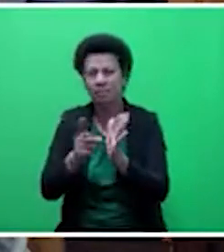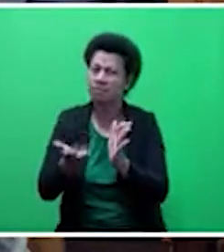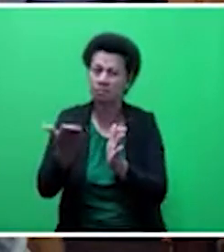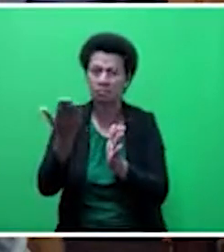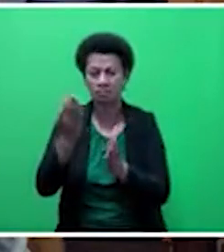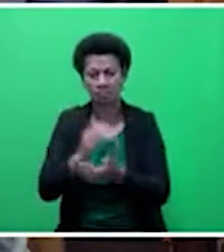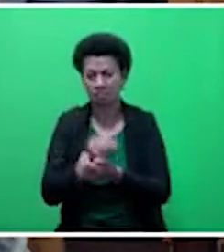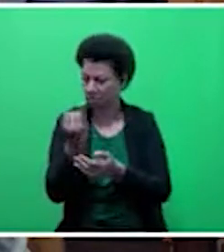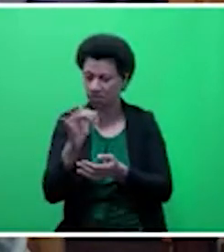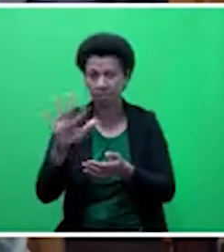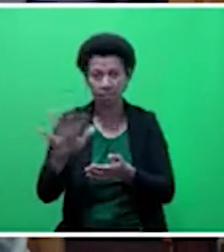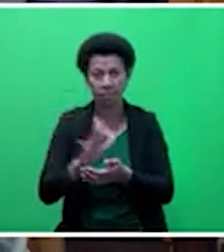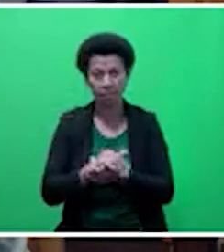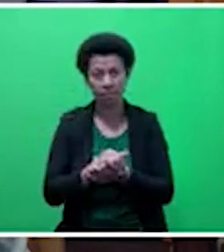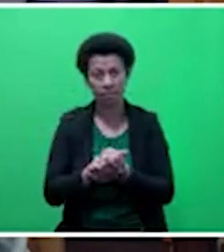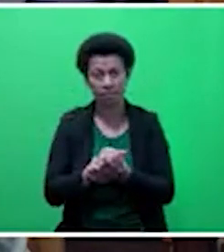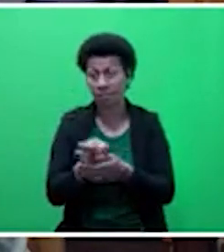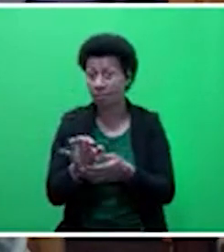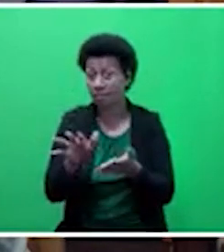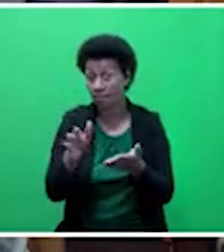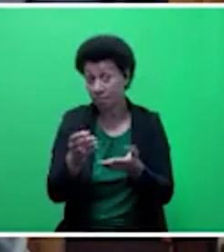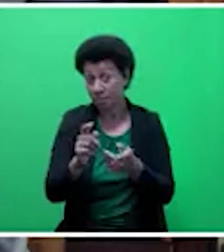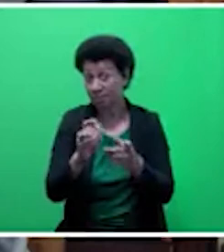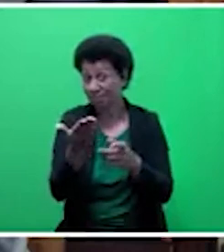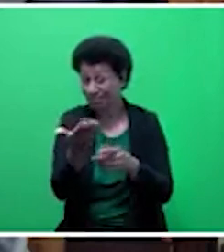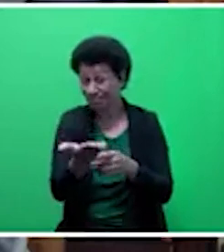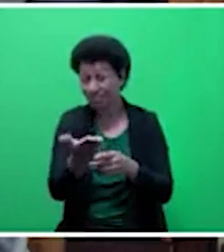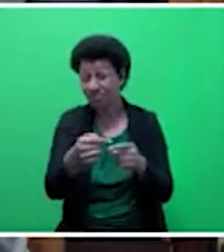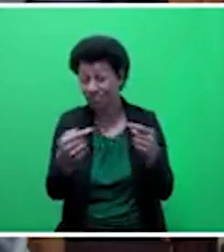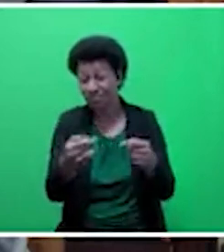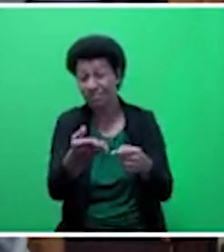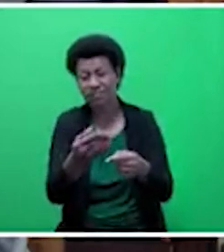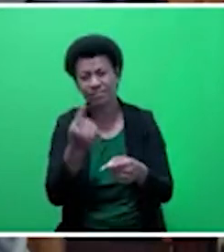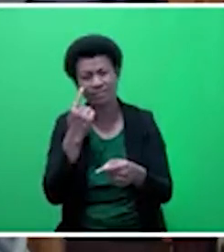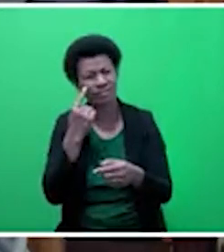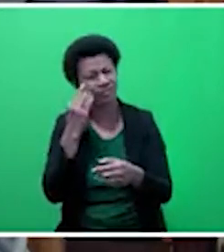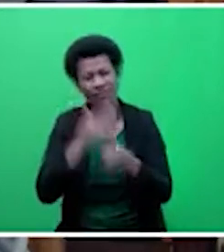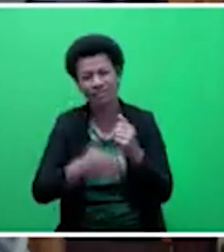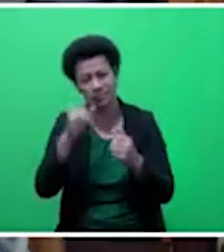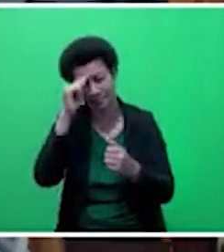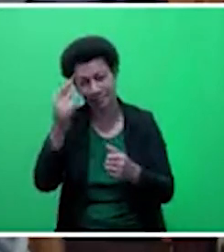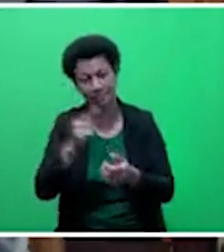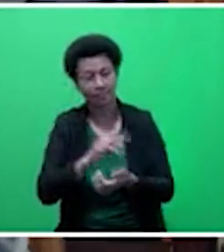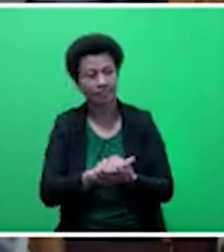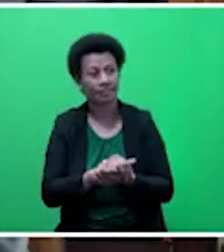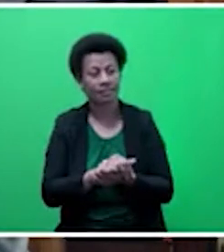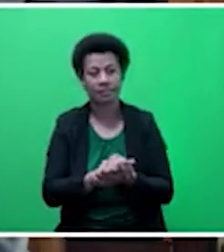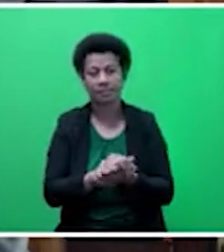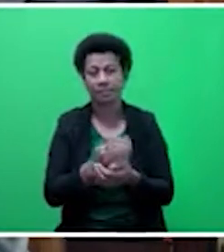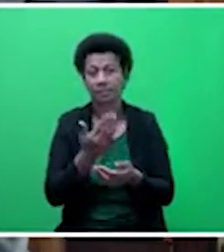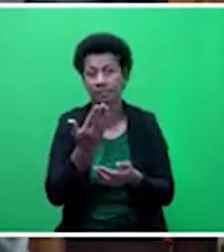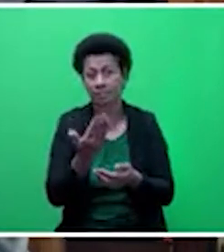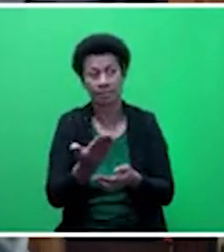They don't seem to understand that. In fact, they don't even make submissions, as highlighted by somebody earlier on. They don't go,